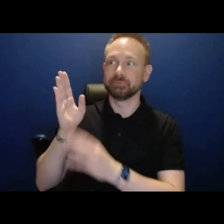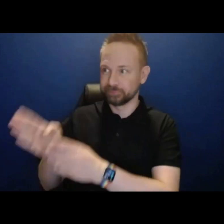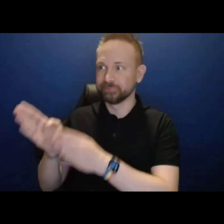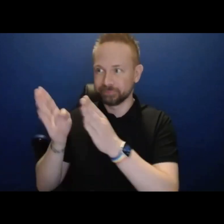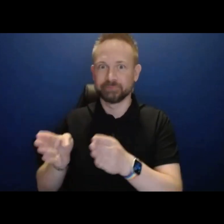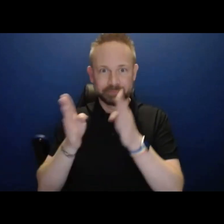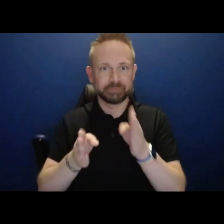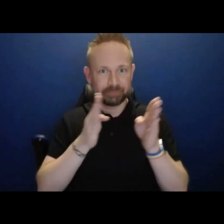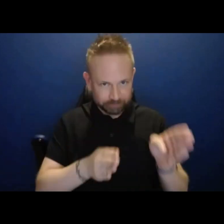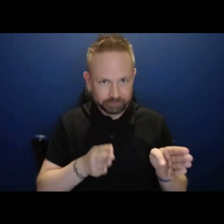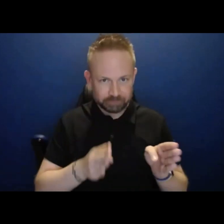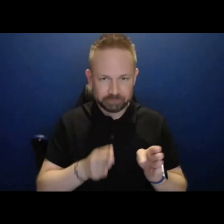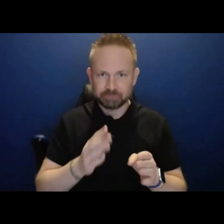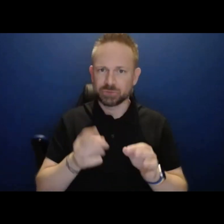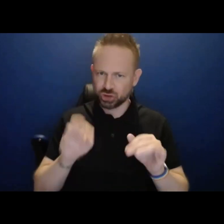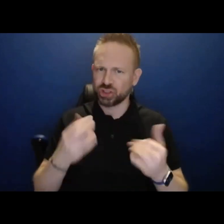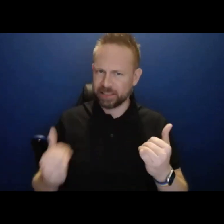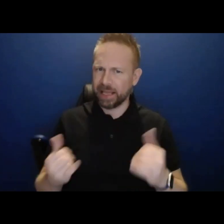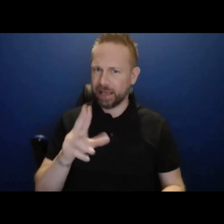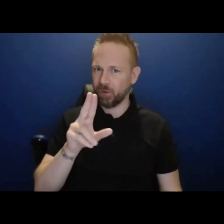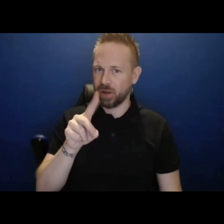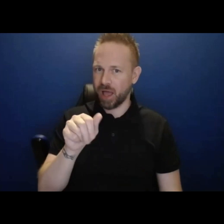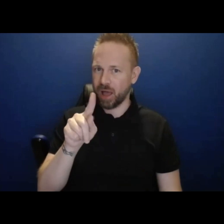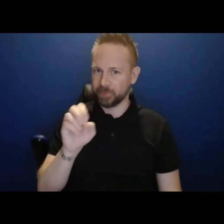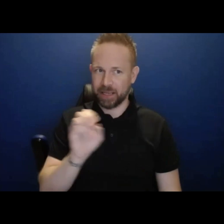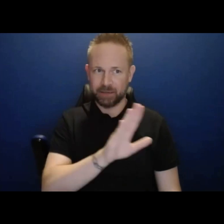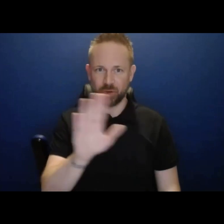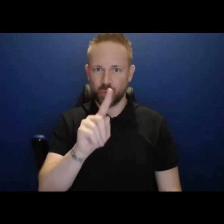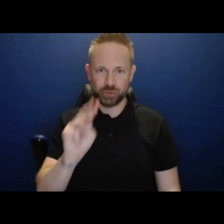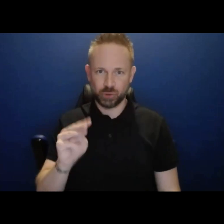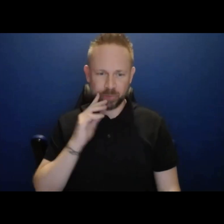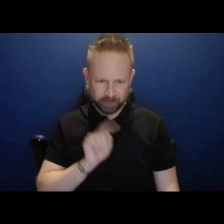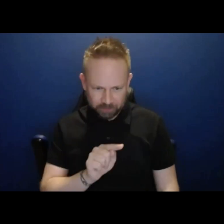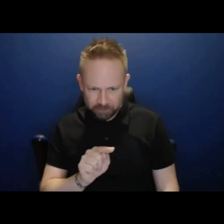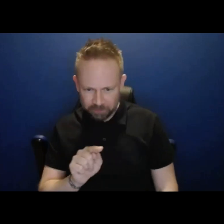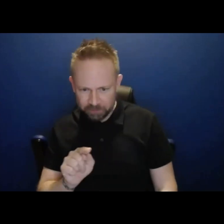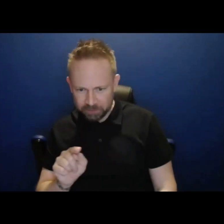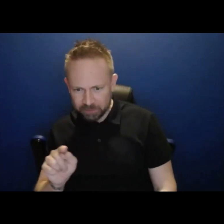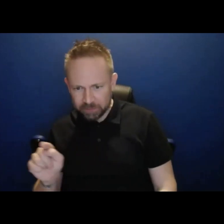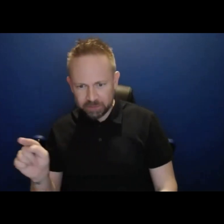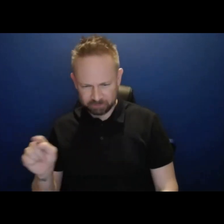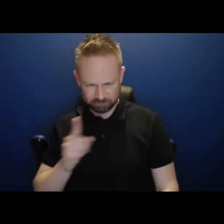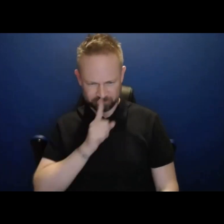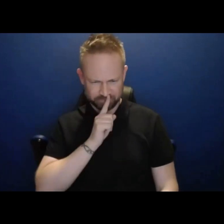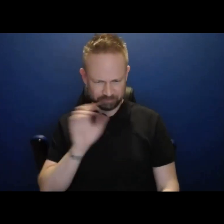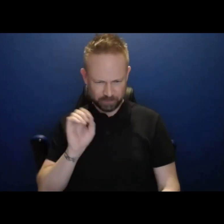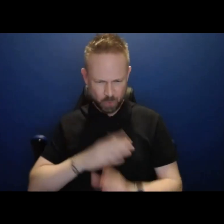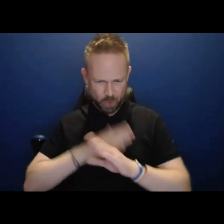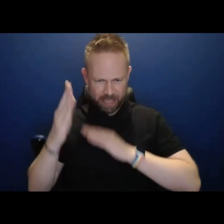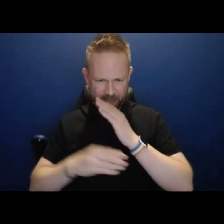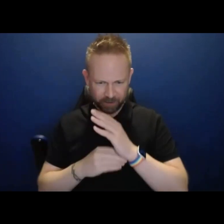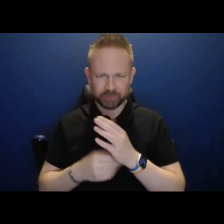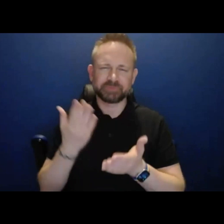updated on zoom by now, but if you can't find your raised hand, it might be because the latest update is put it in under reactions.